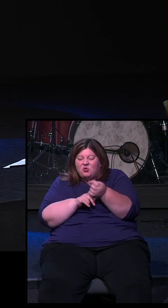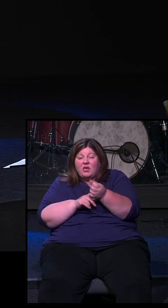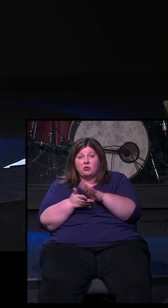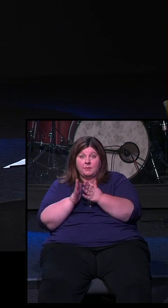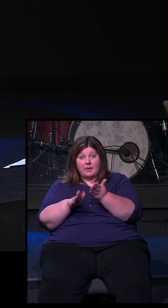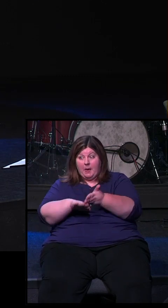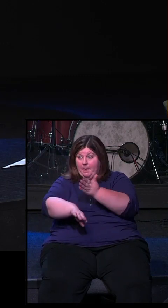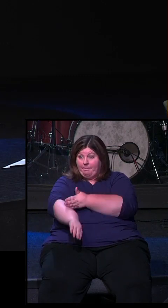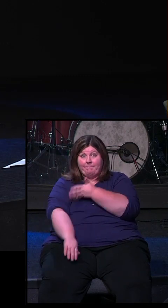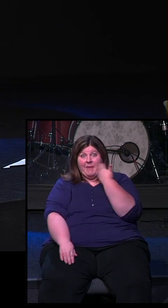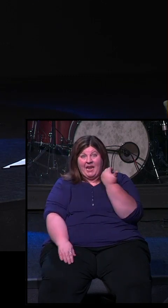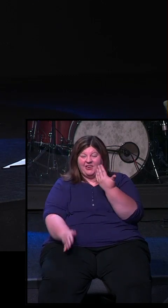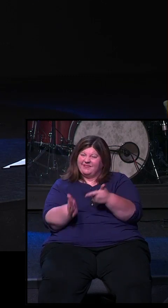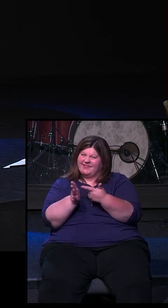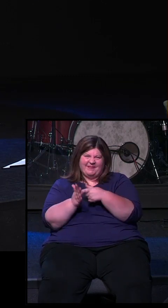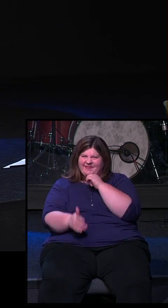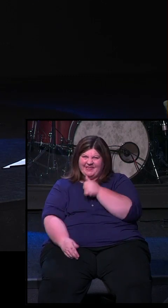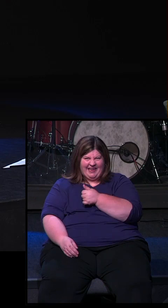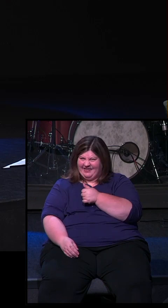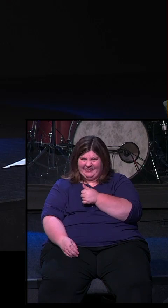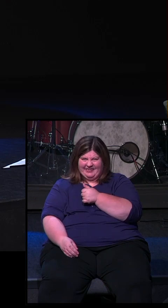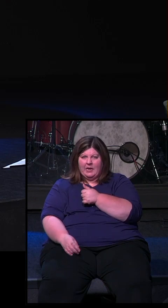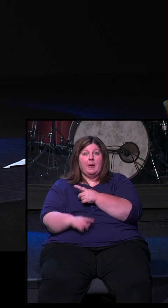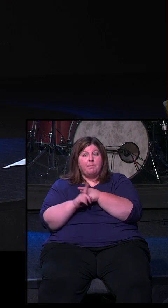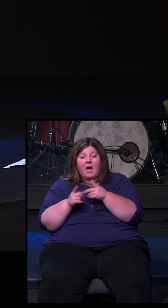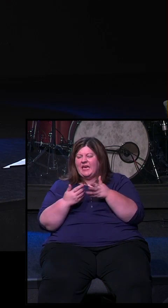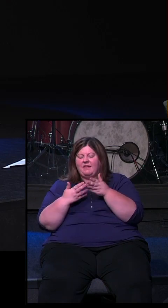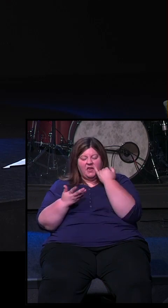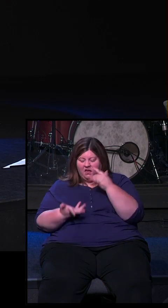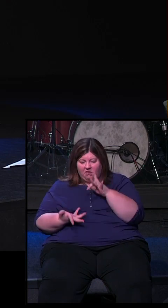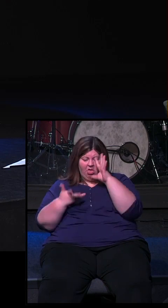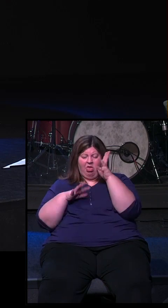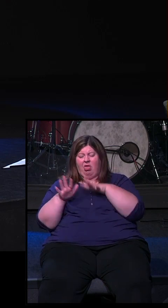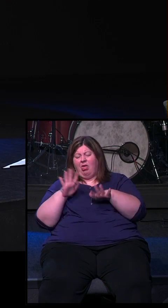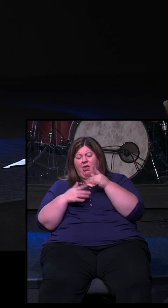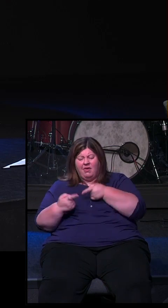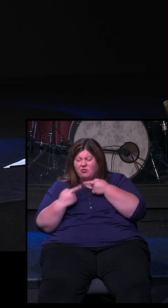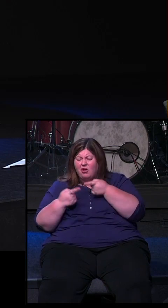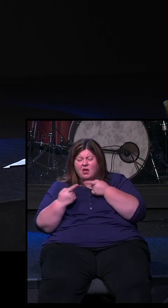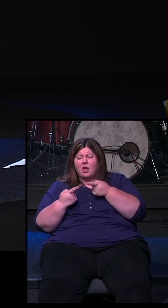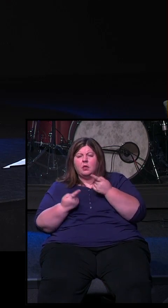clear. But your certainty in the midst of those circumstances rises.